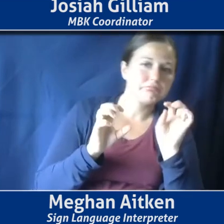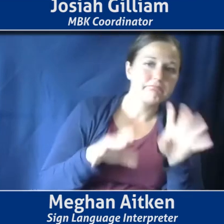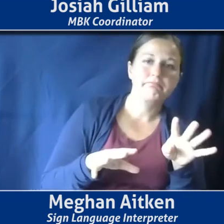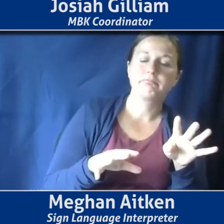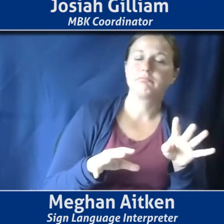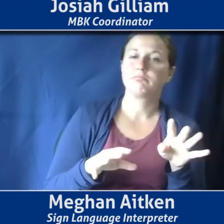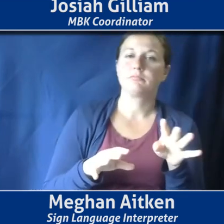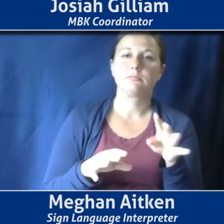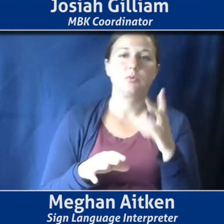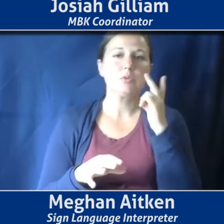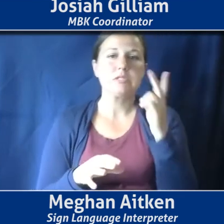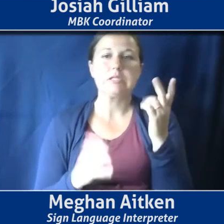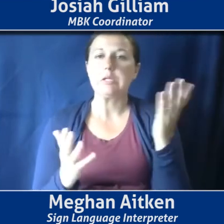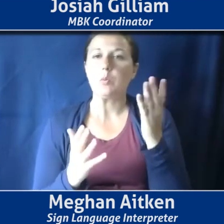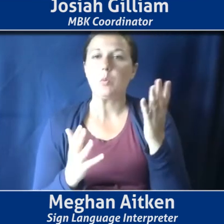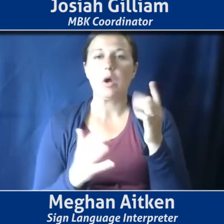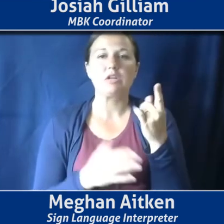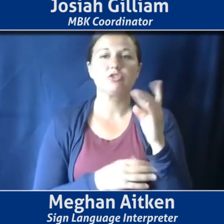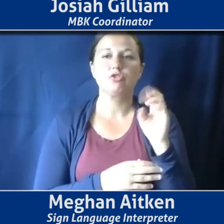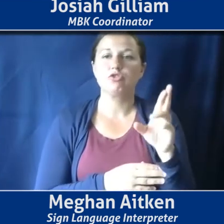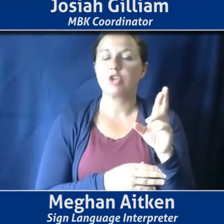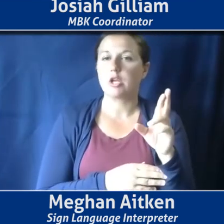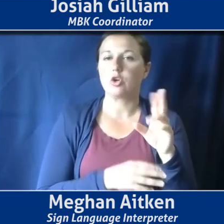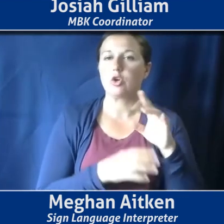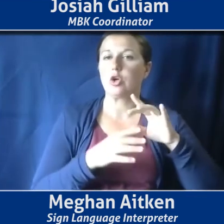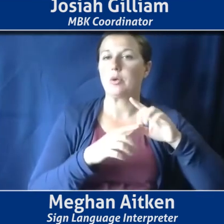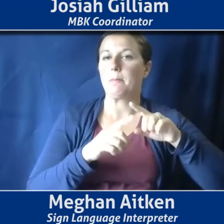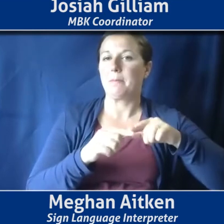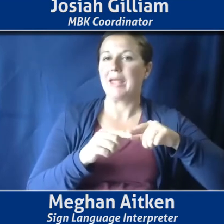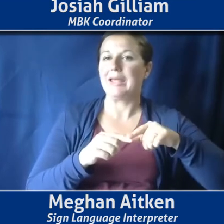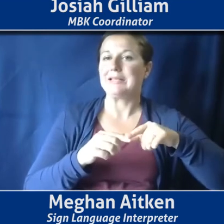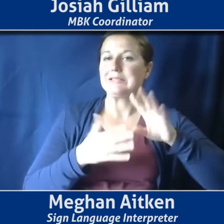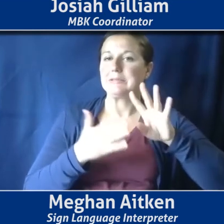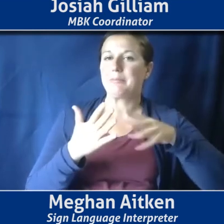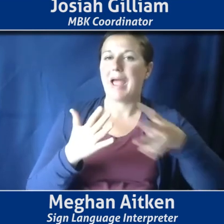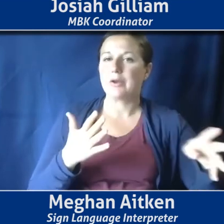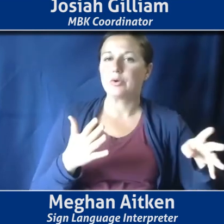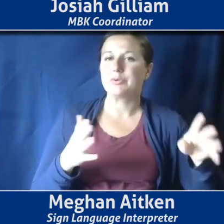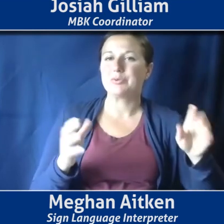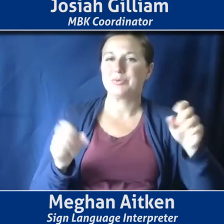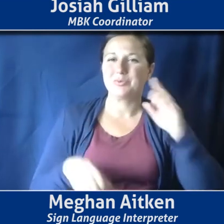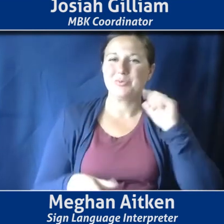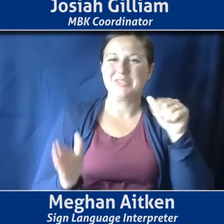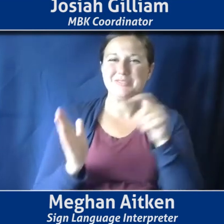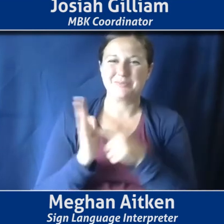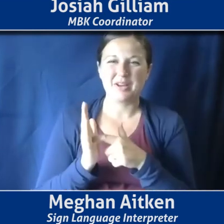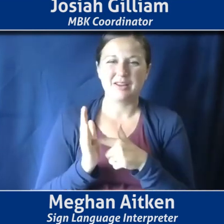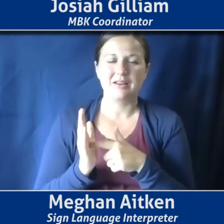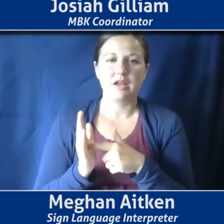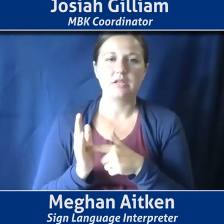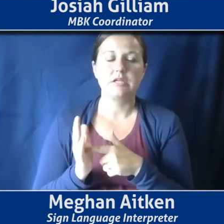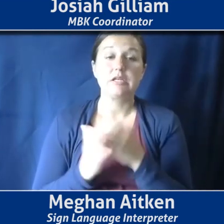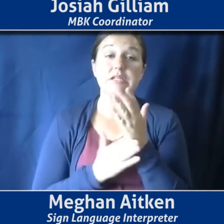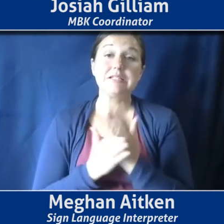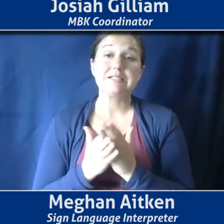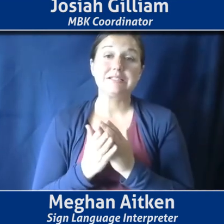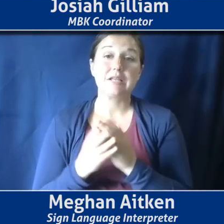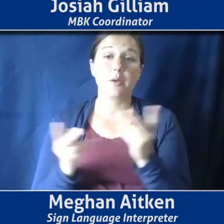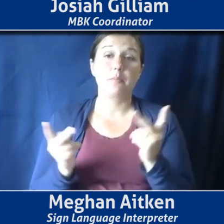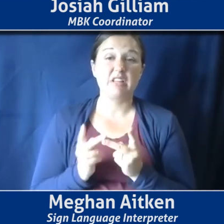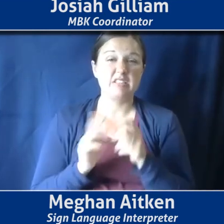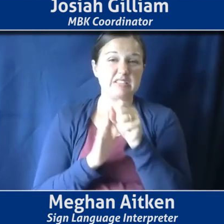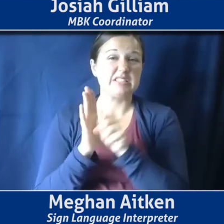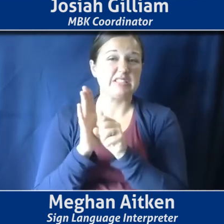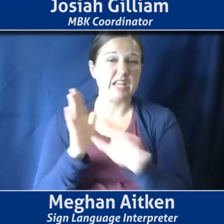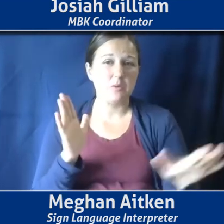are. Um, in our case in a city, um, some places in the U.S. have done this on the level of a county, and then, um, some